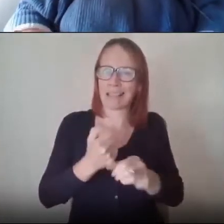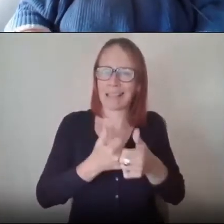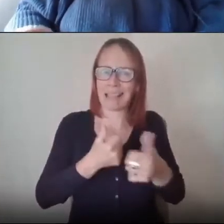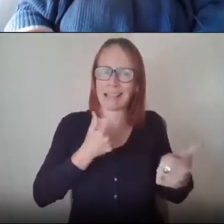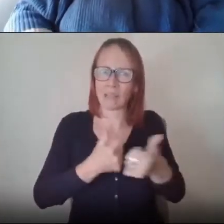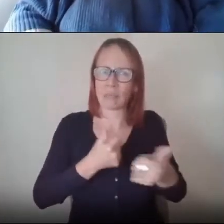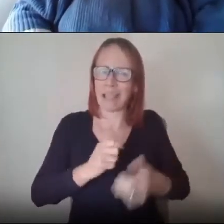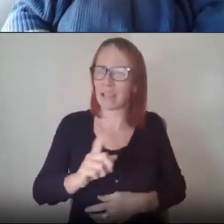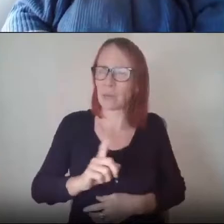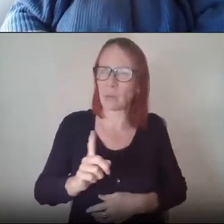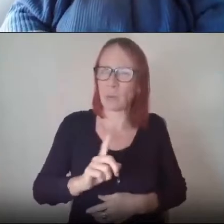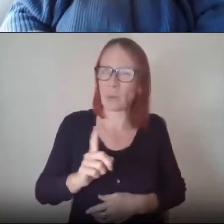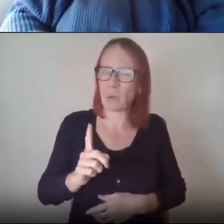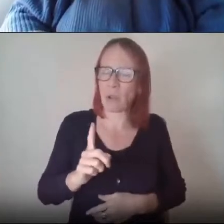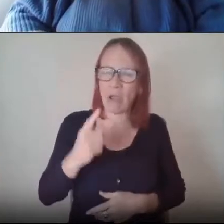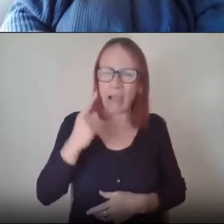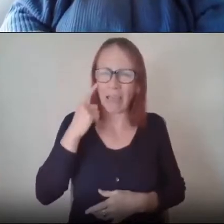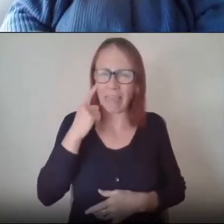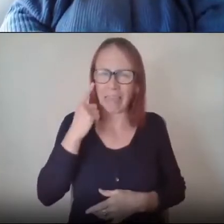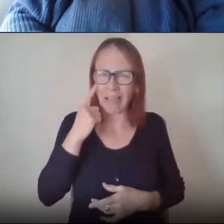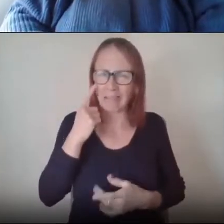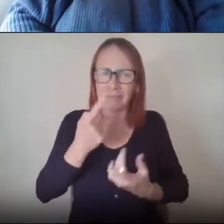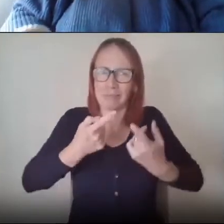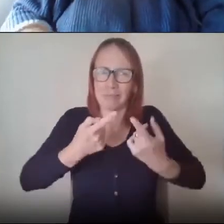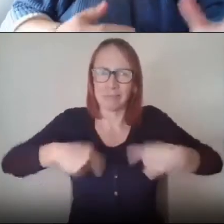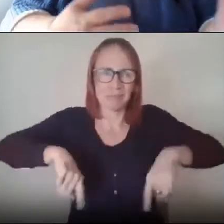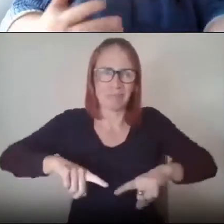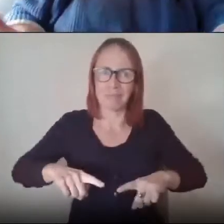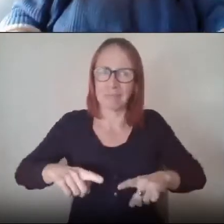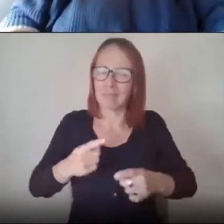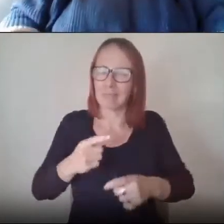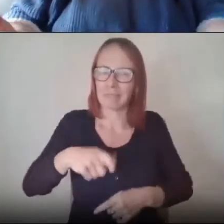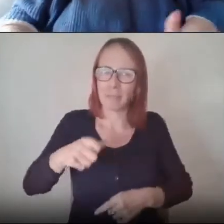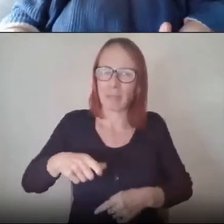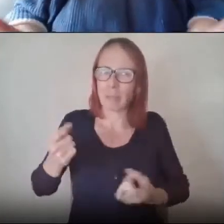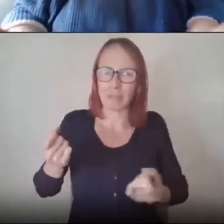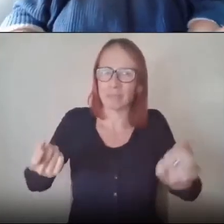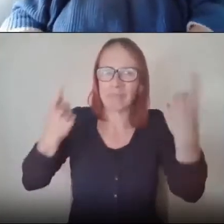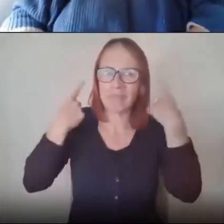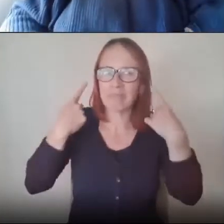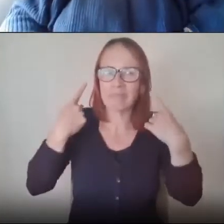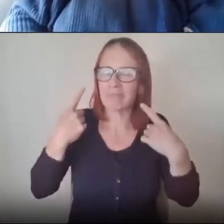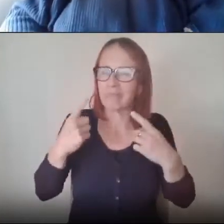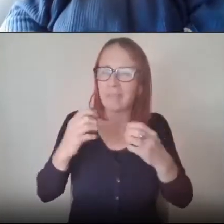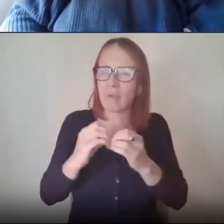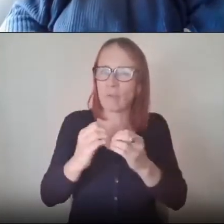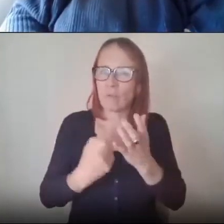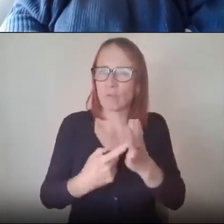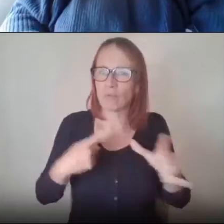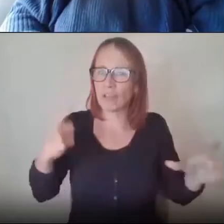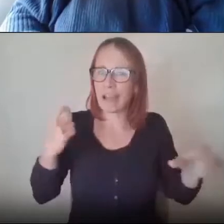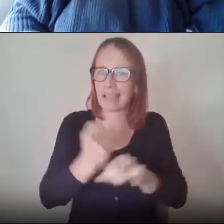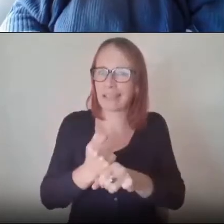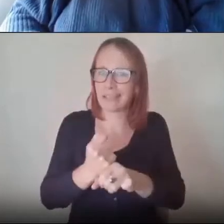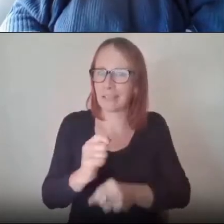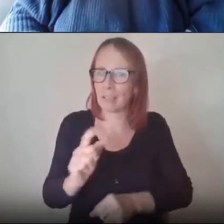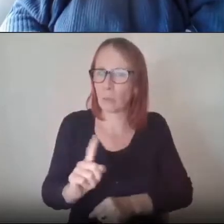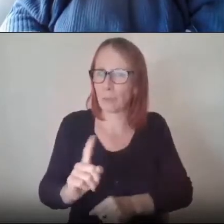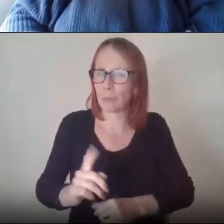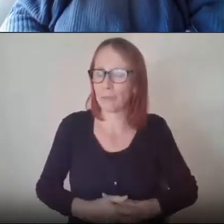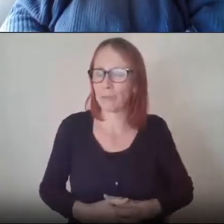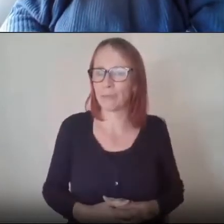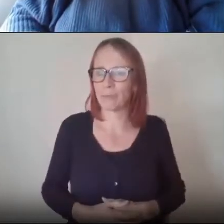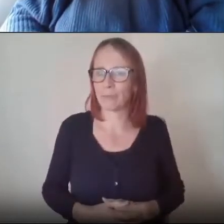not many people actually understand or may not know what you actually do okay